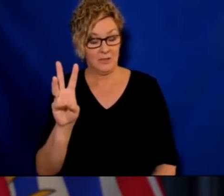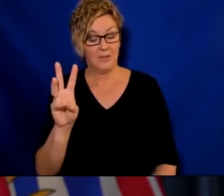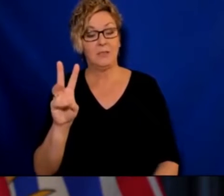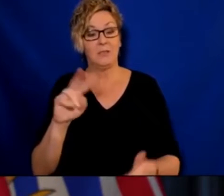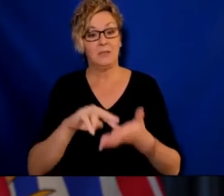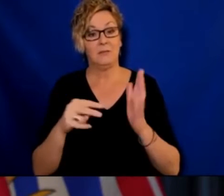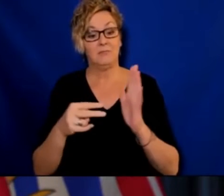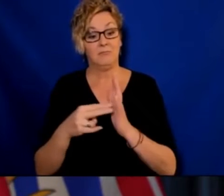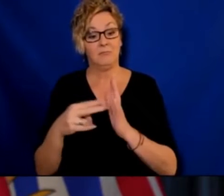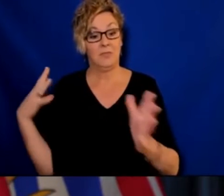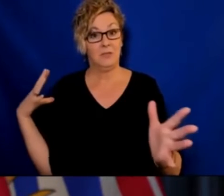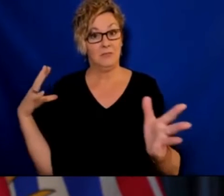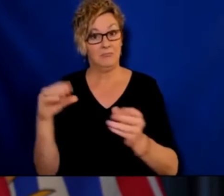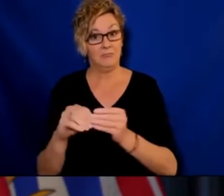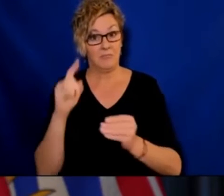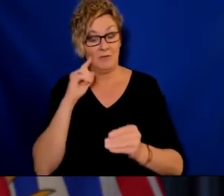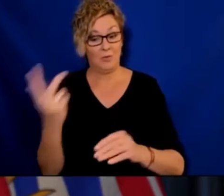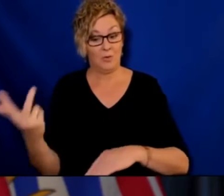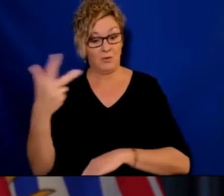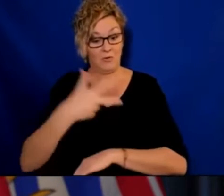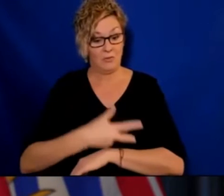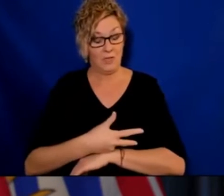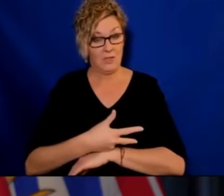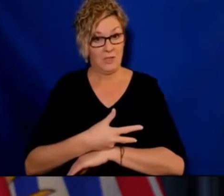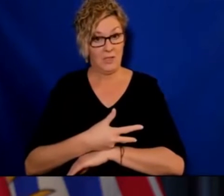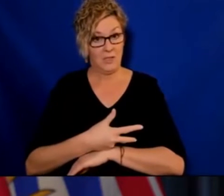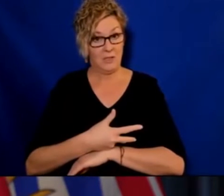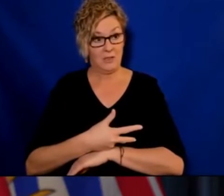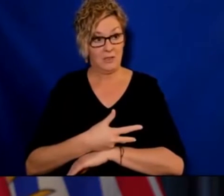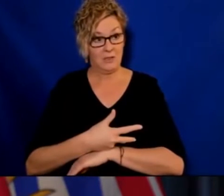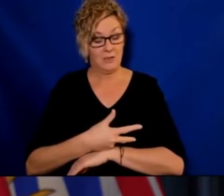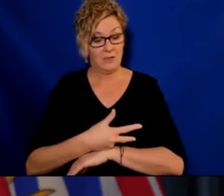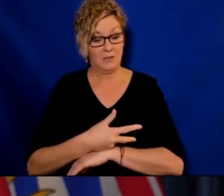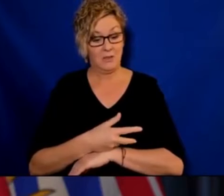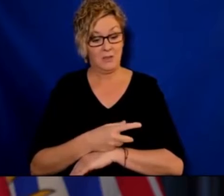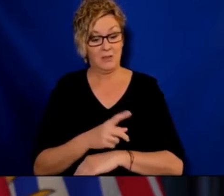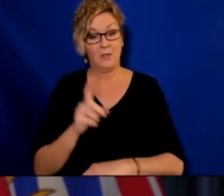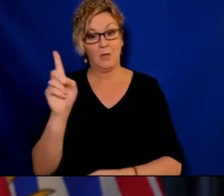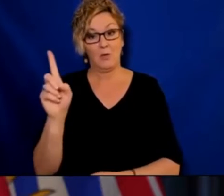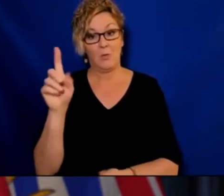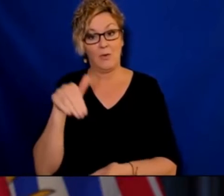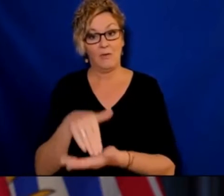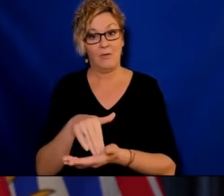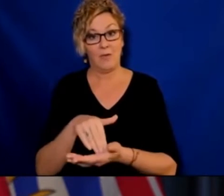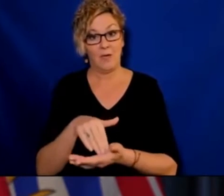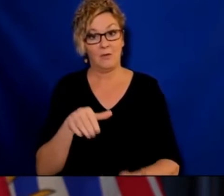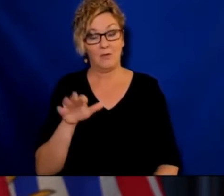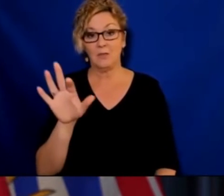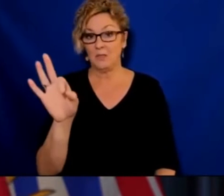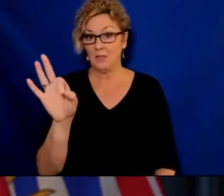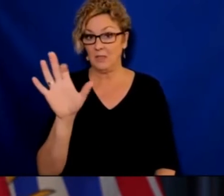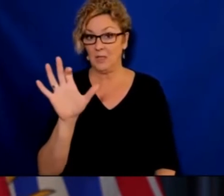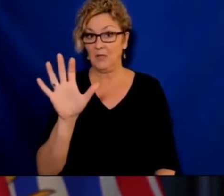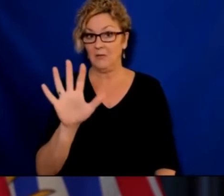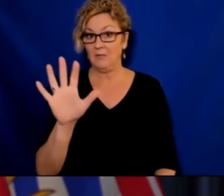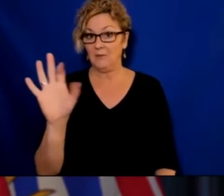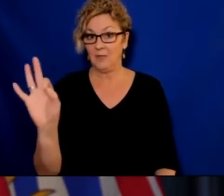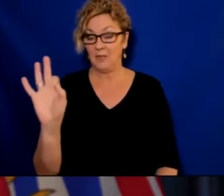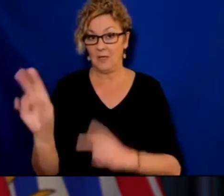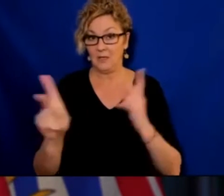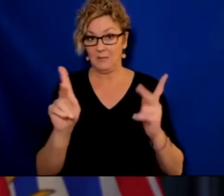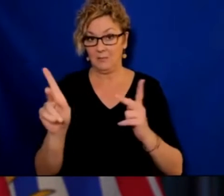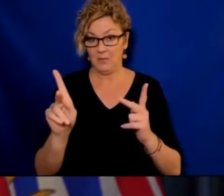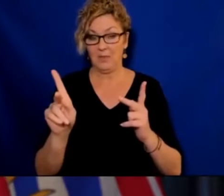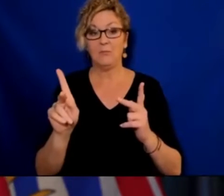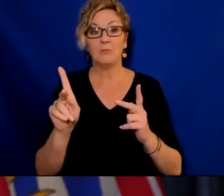cases. That adds up to 1,959 people who've been diagnosed with